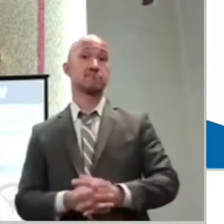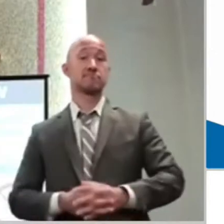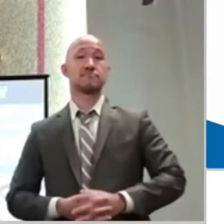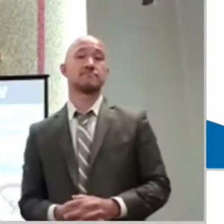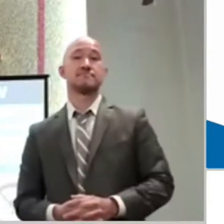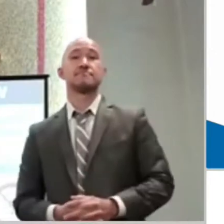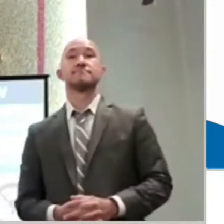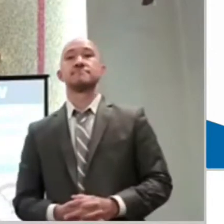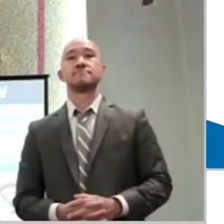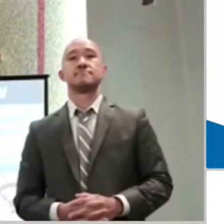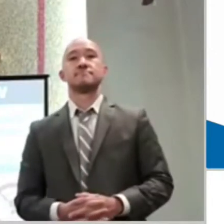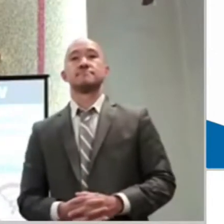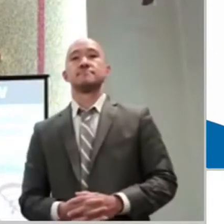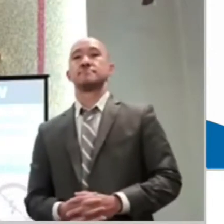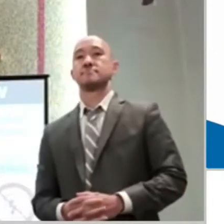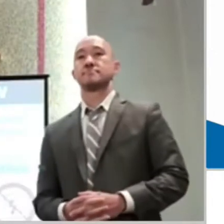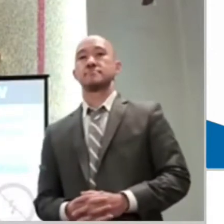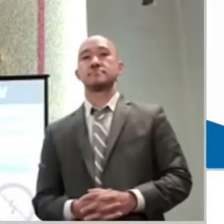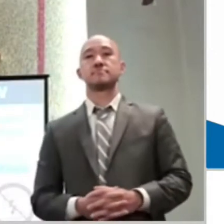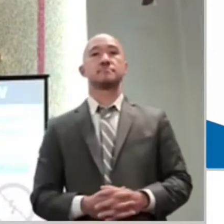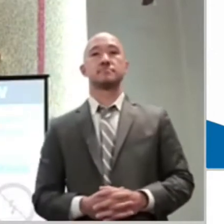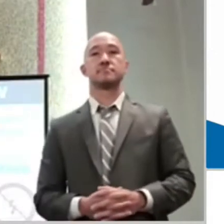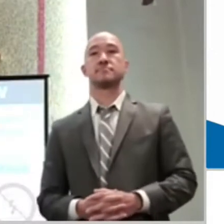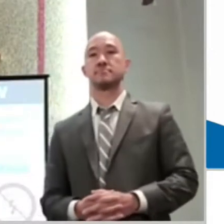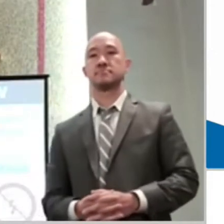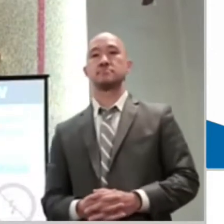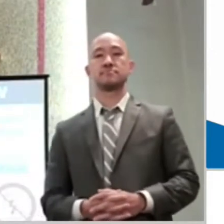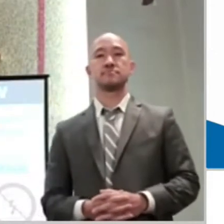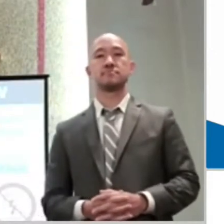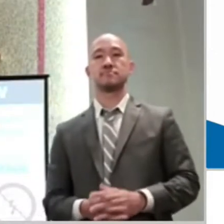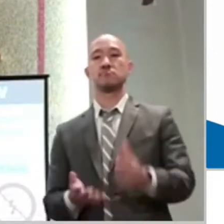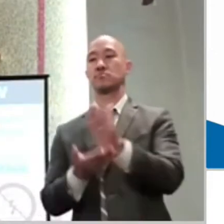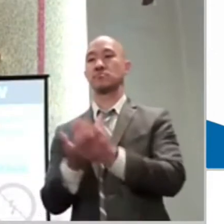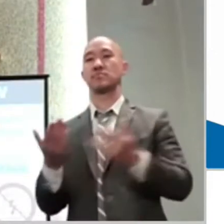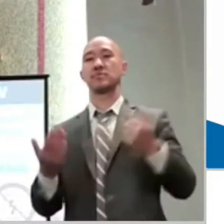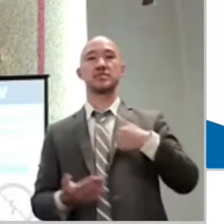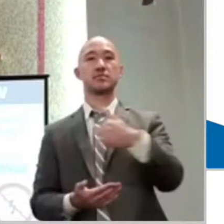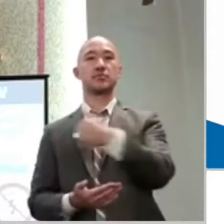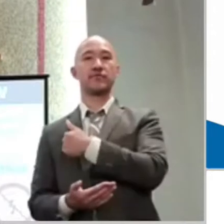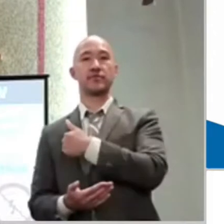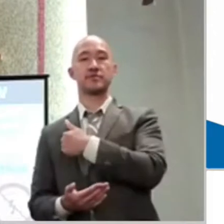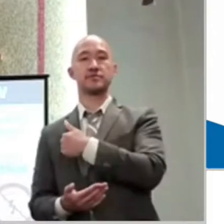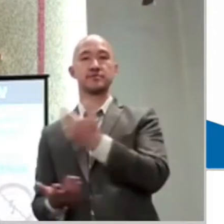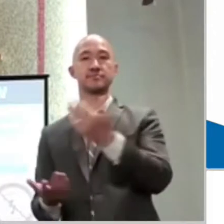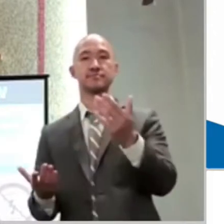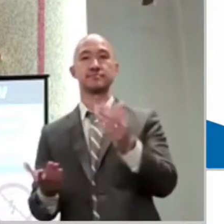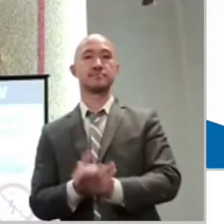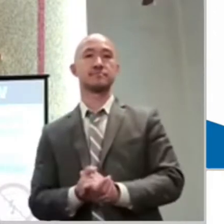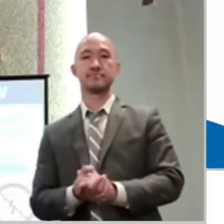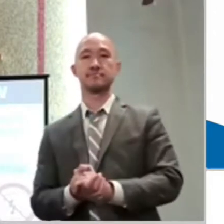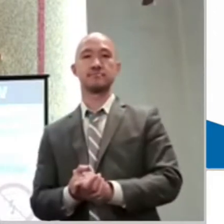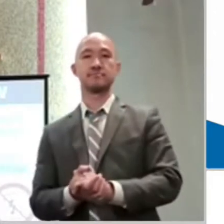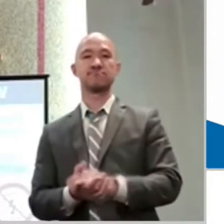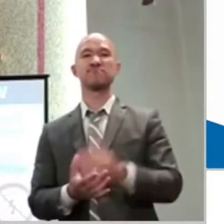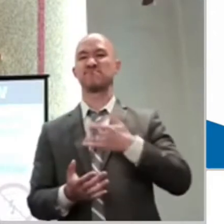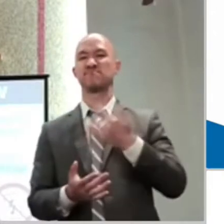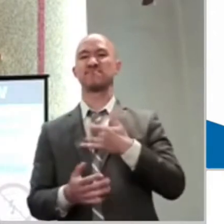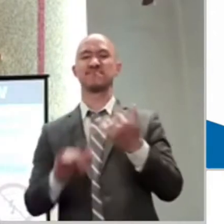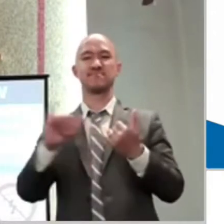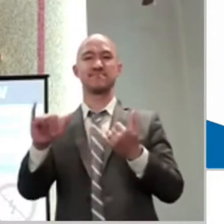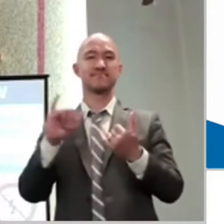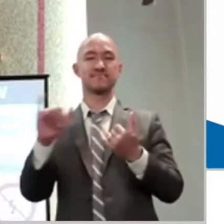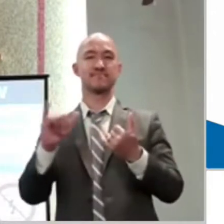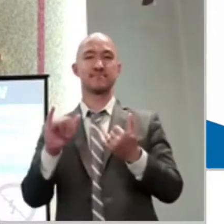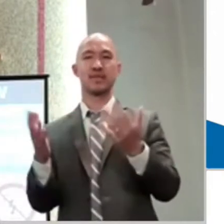life. And many of us struggle with that. We struggle with unseen things, wishing we had some kind of